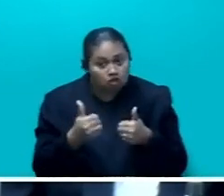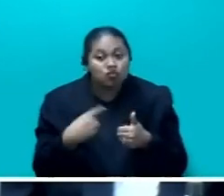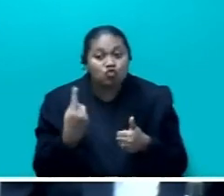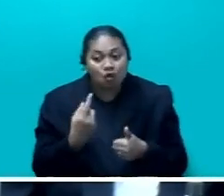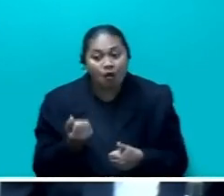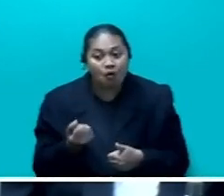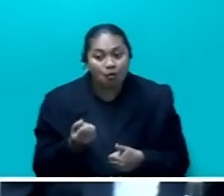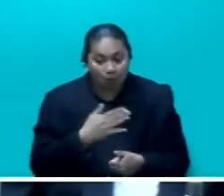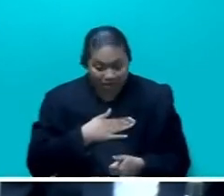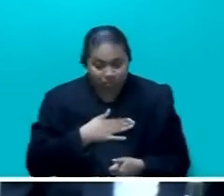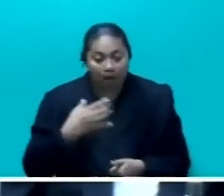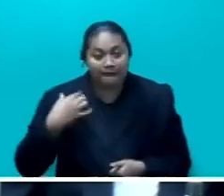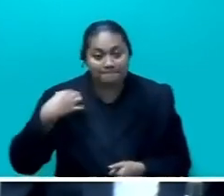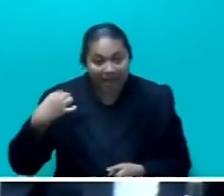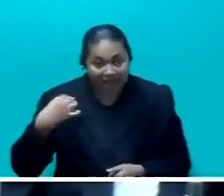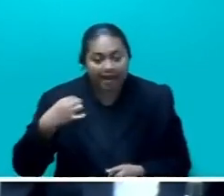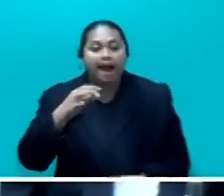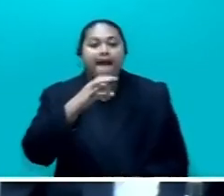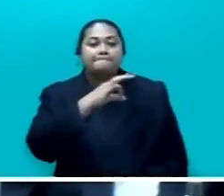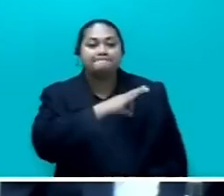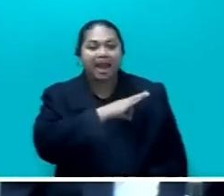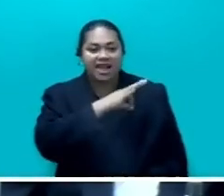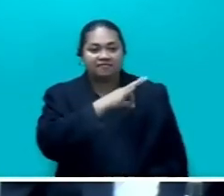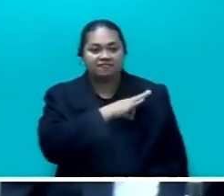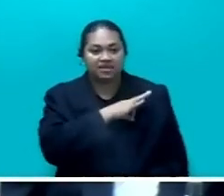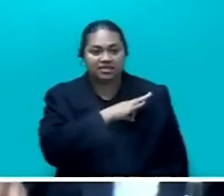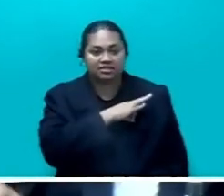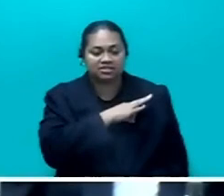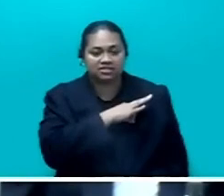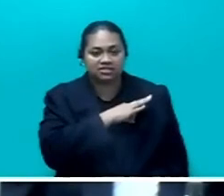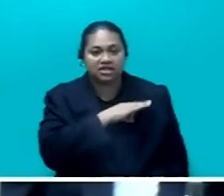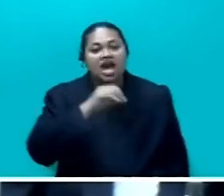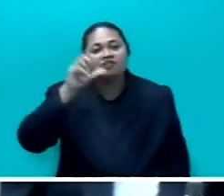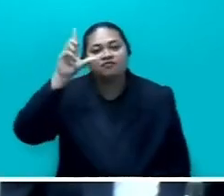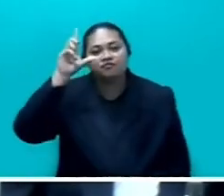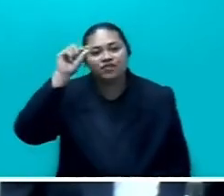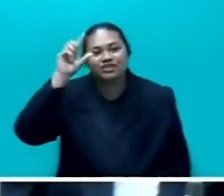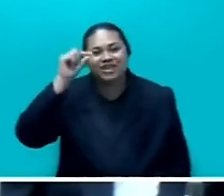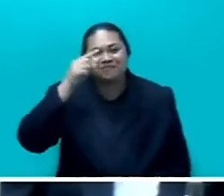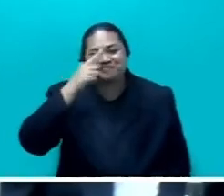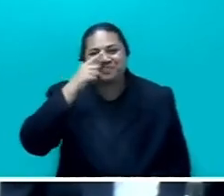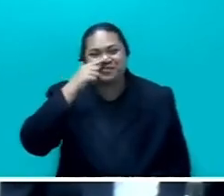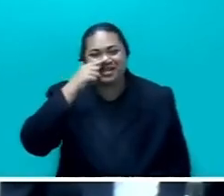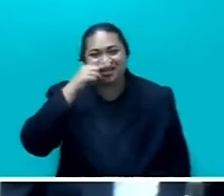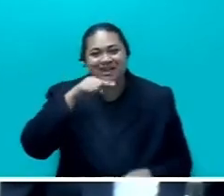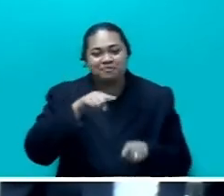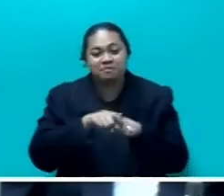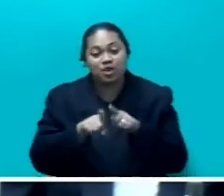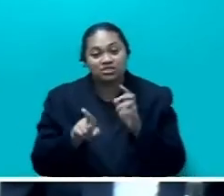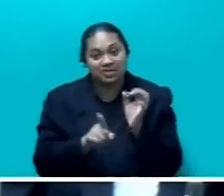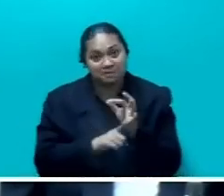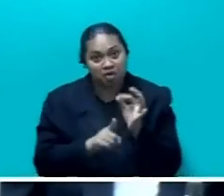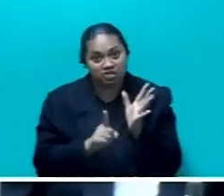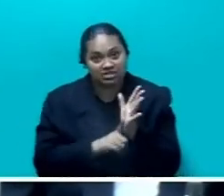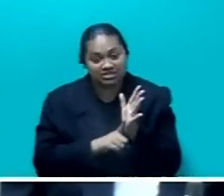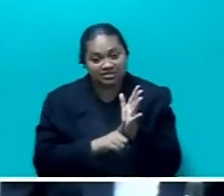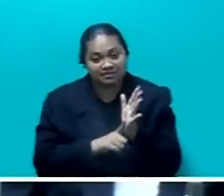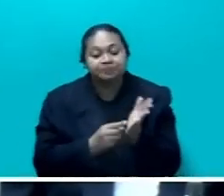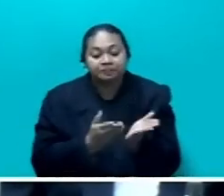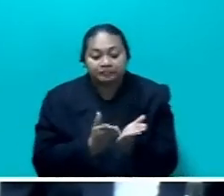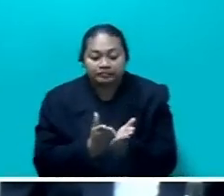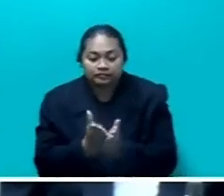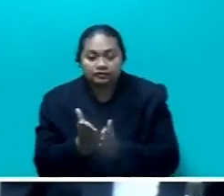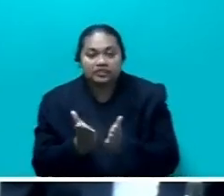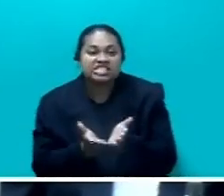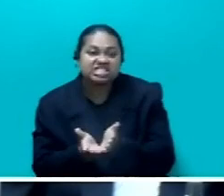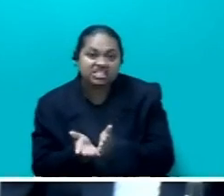but also benefit Fijian people, particularly for the, you know, through the services of